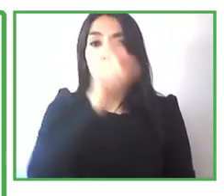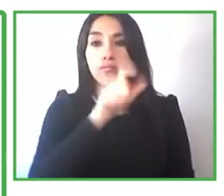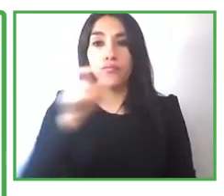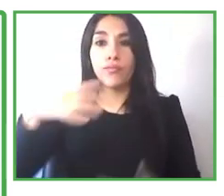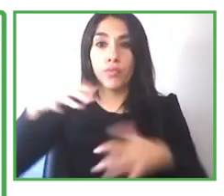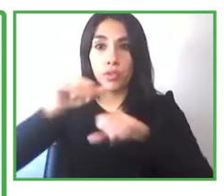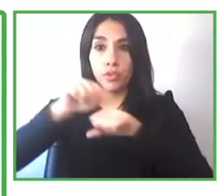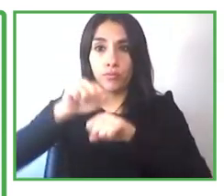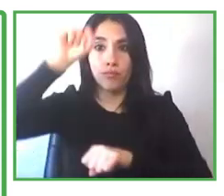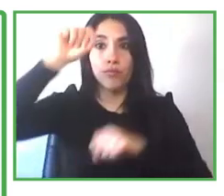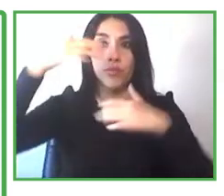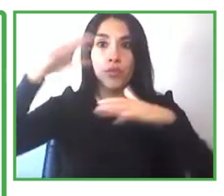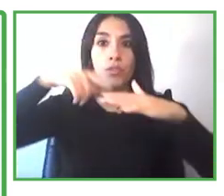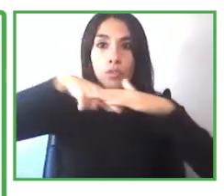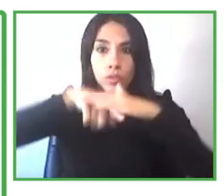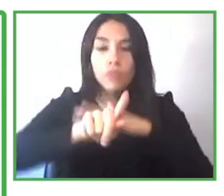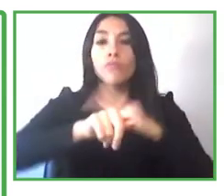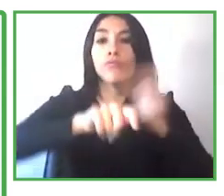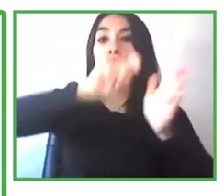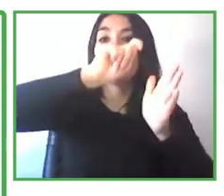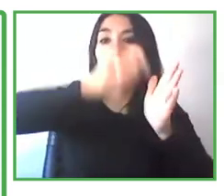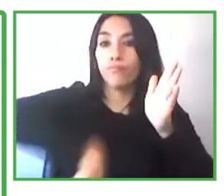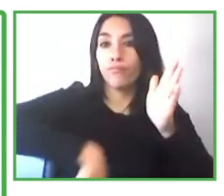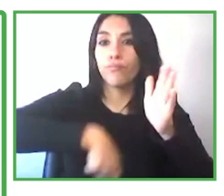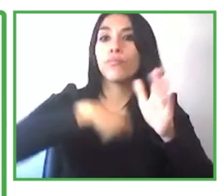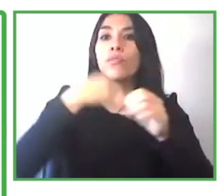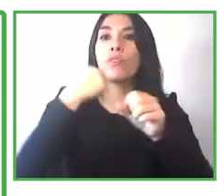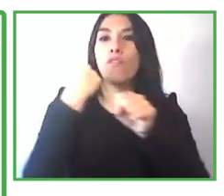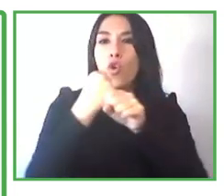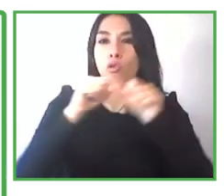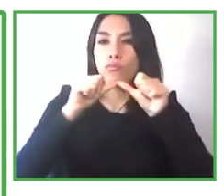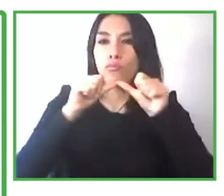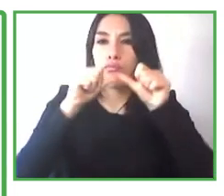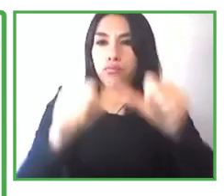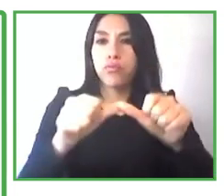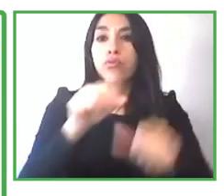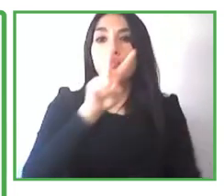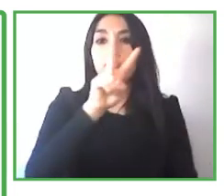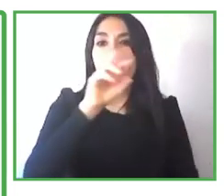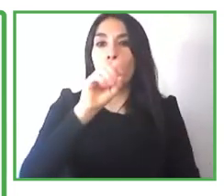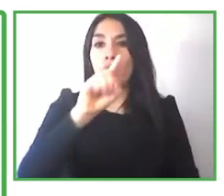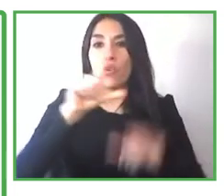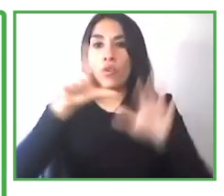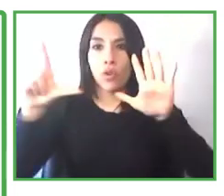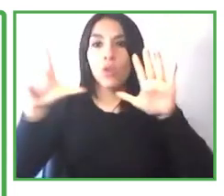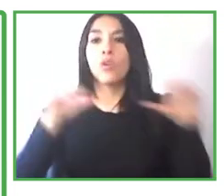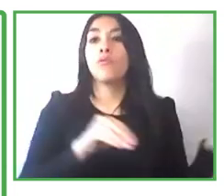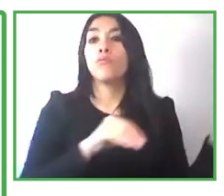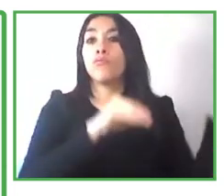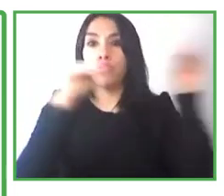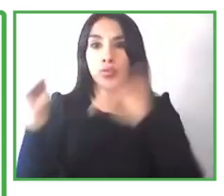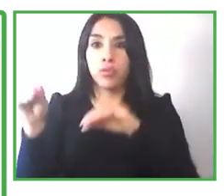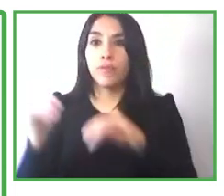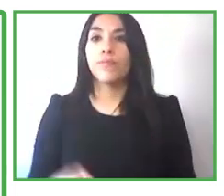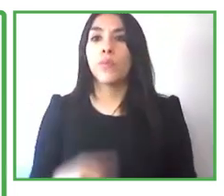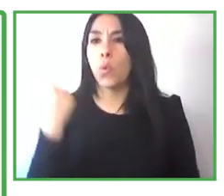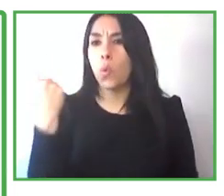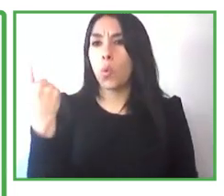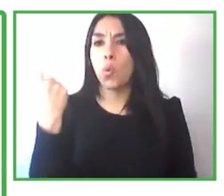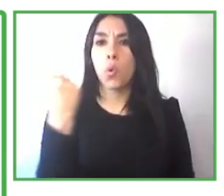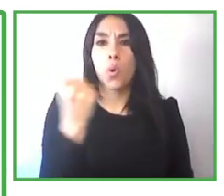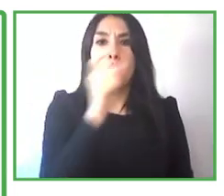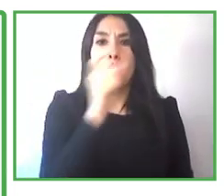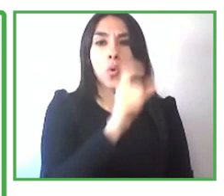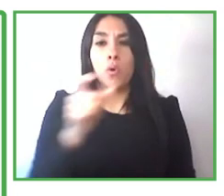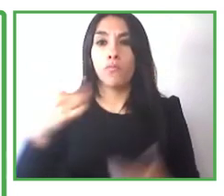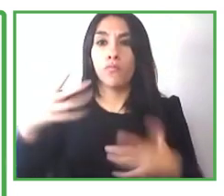each of these graduates are completely different completely different skills completely different personalities and the thing that that is so